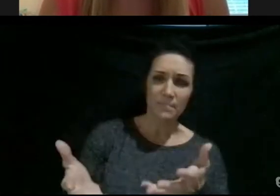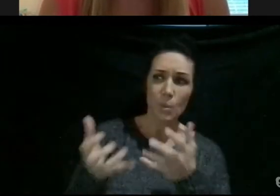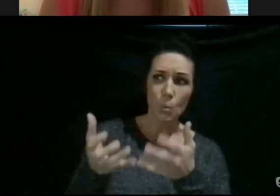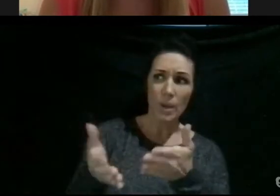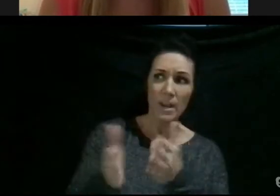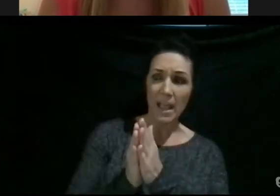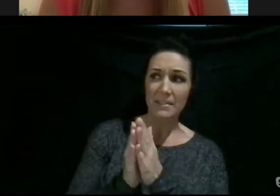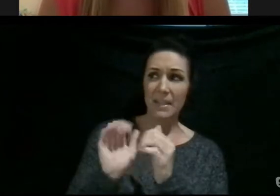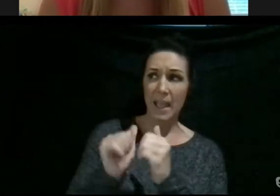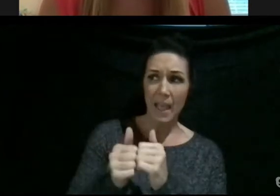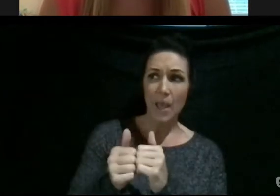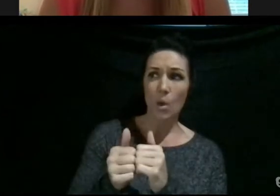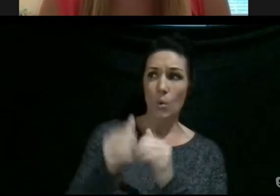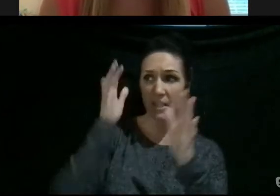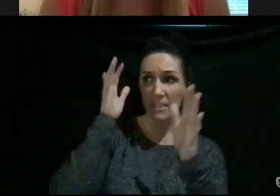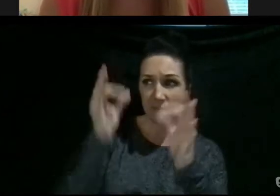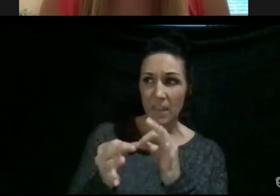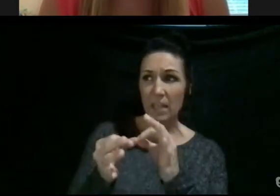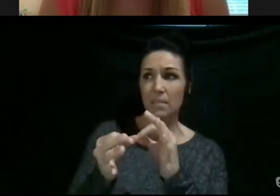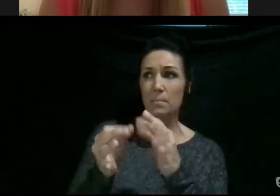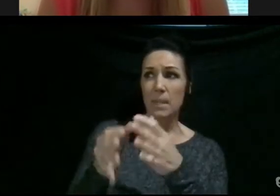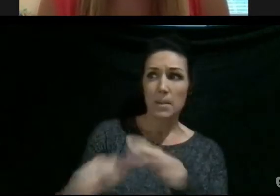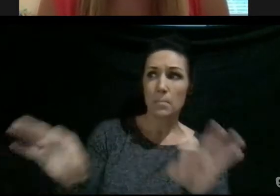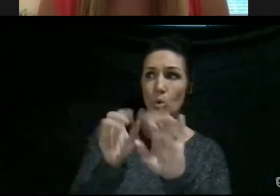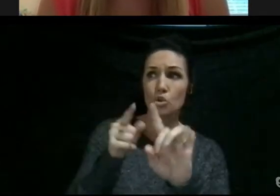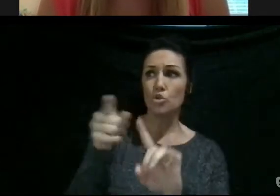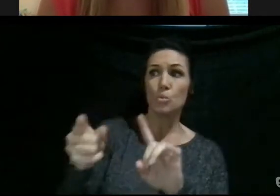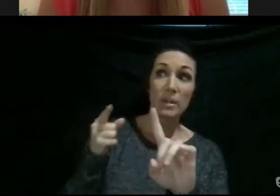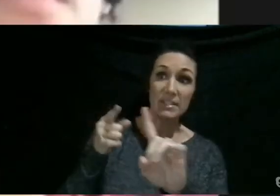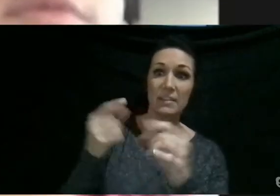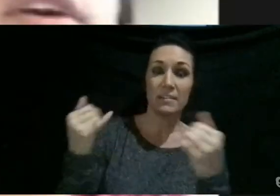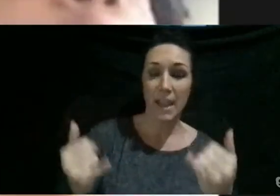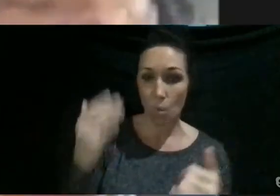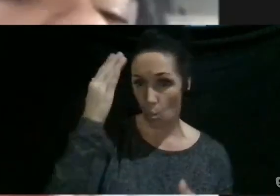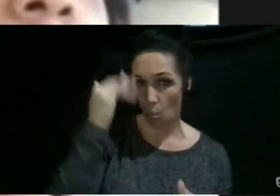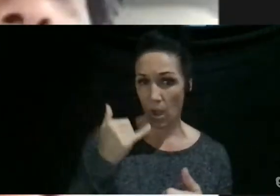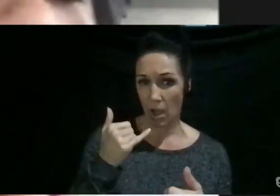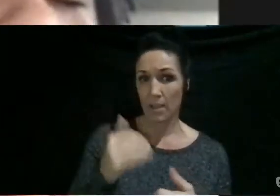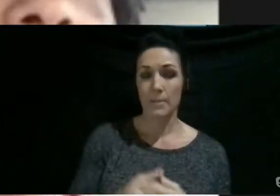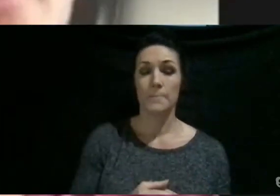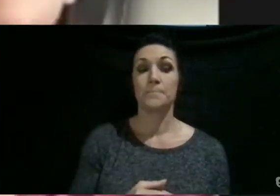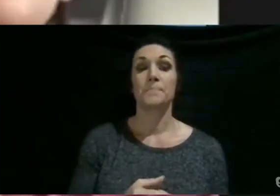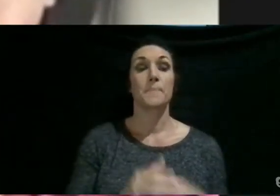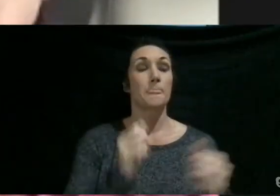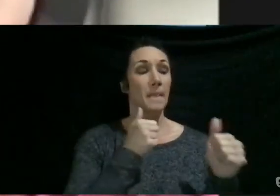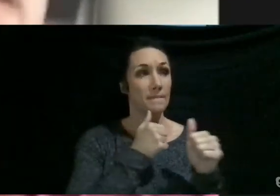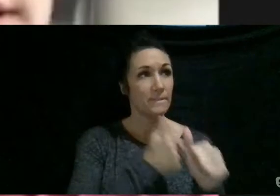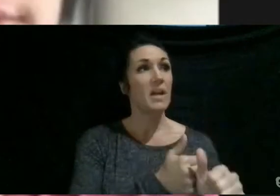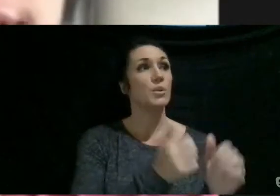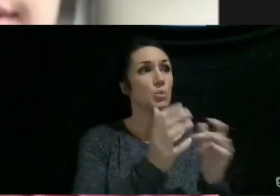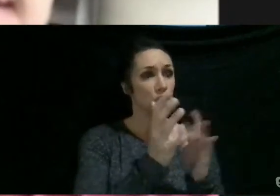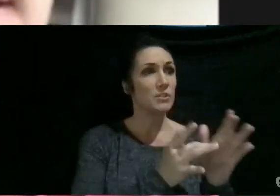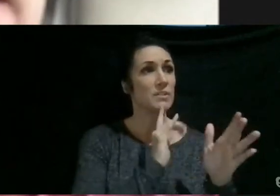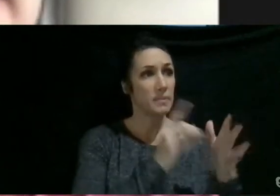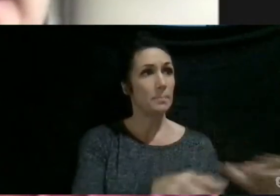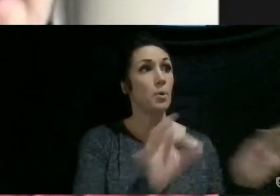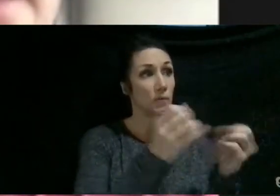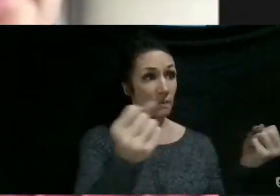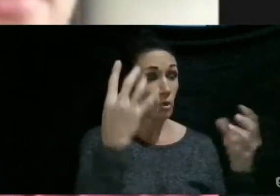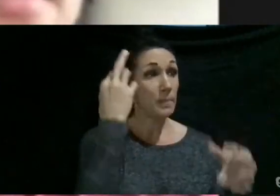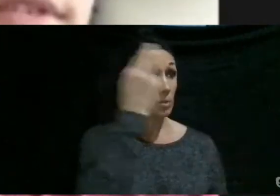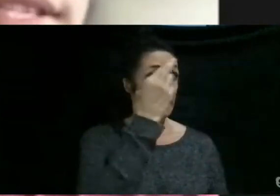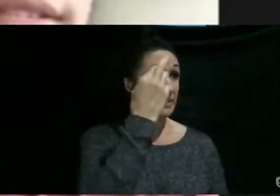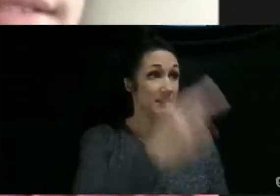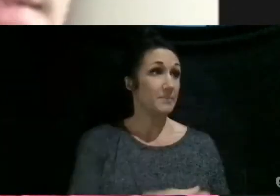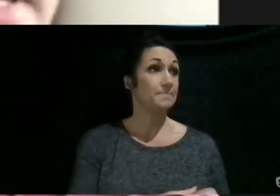how has faith been important to you up till now? Why does it matter? Following Jesus is important for many reasons, I think,